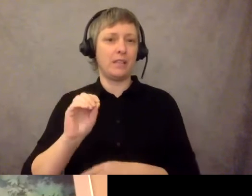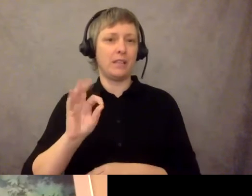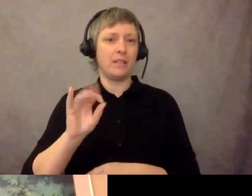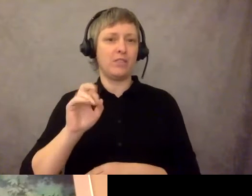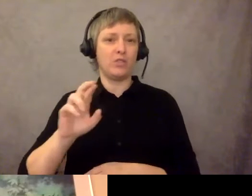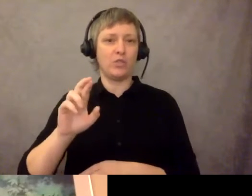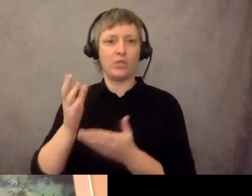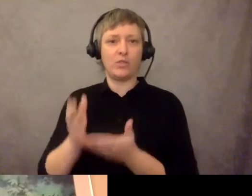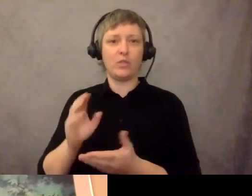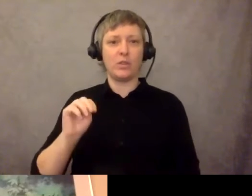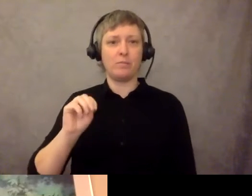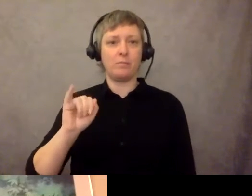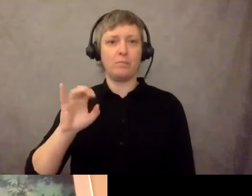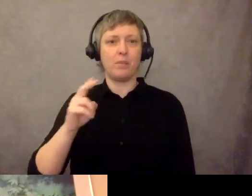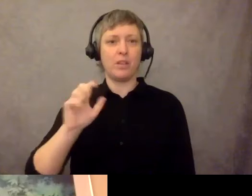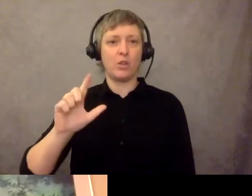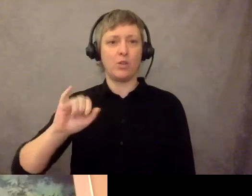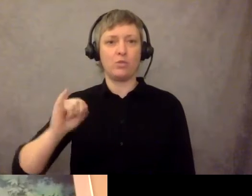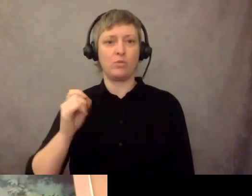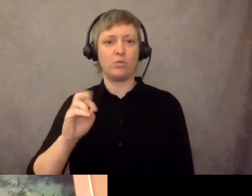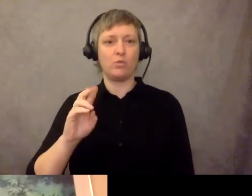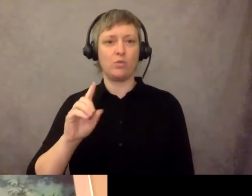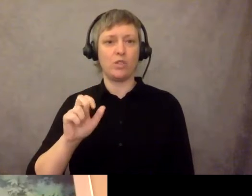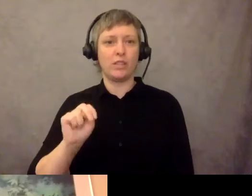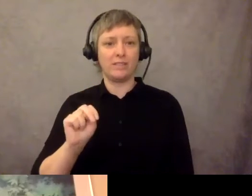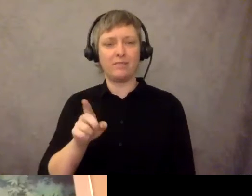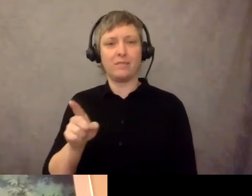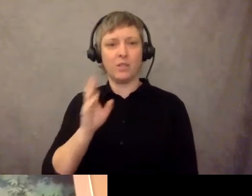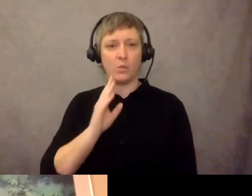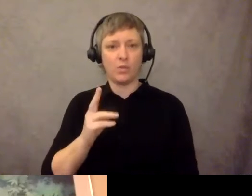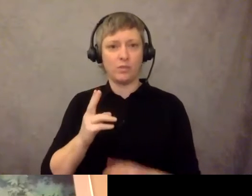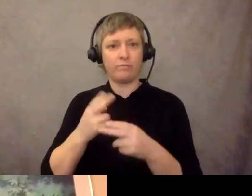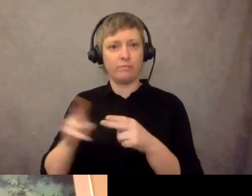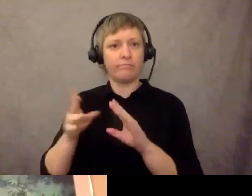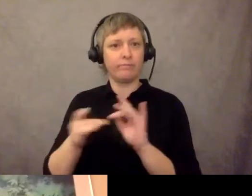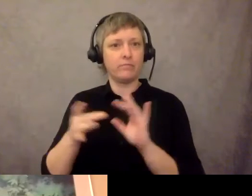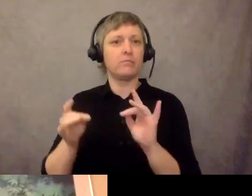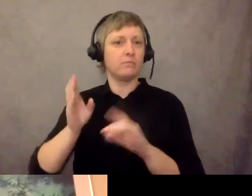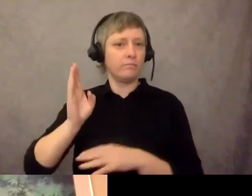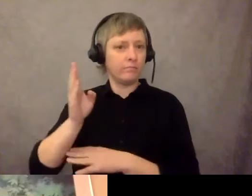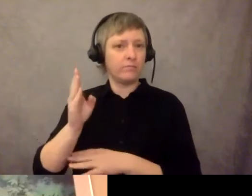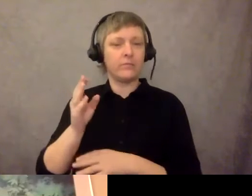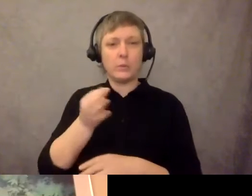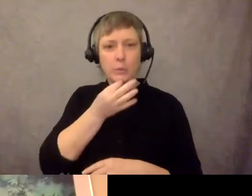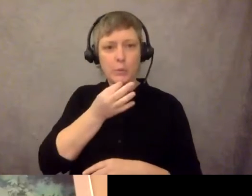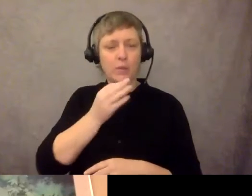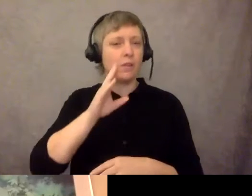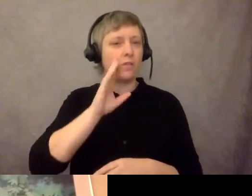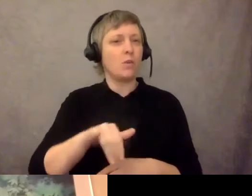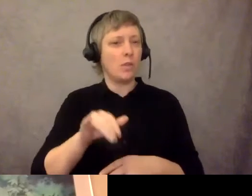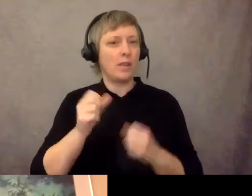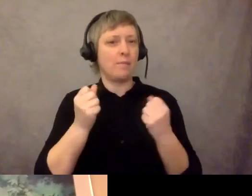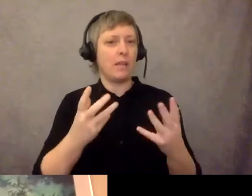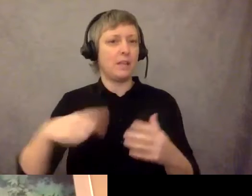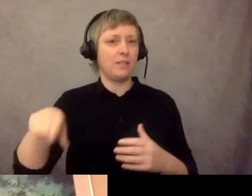I know that everybody is on a tight deadline tonight, so we're really just going to provide a few